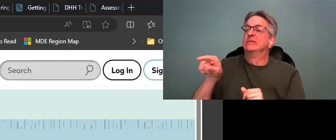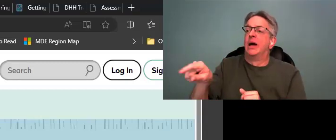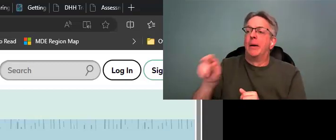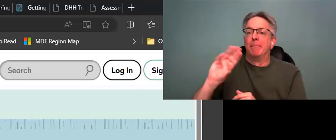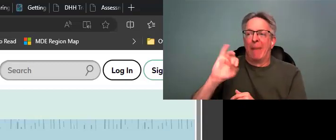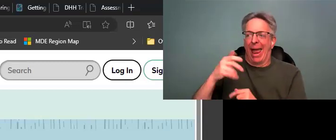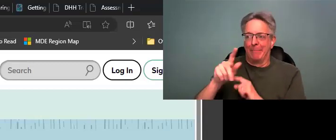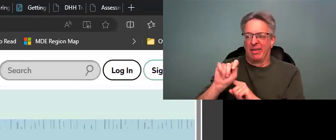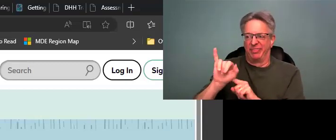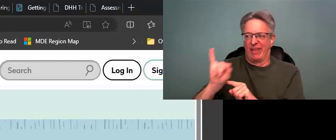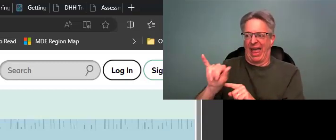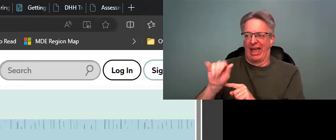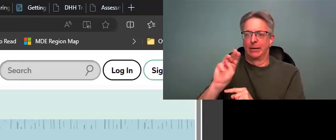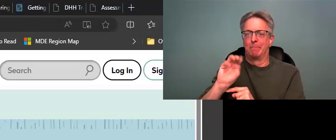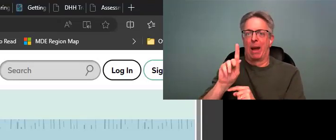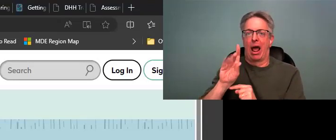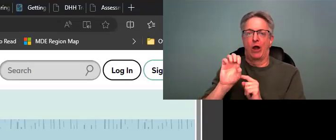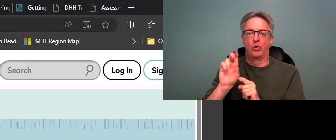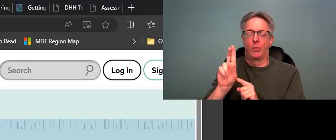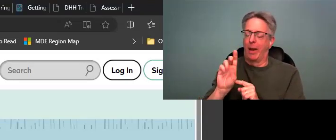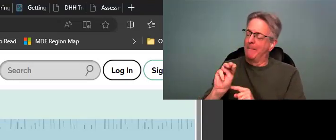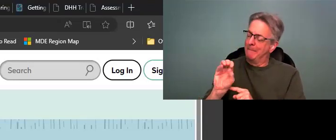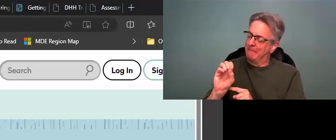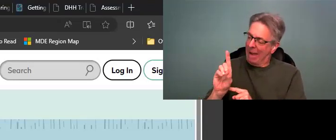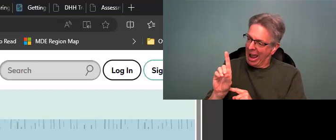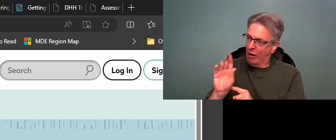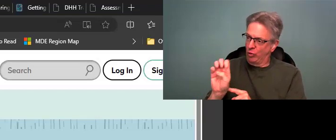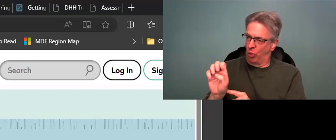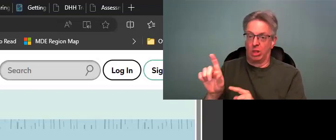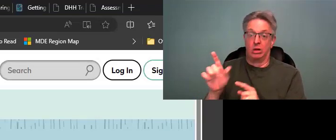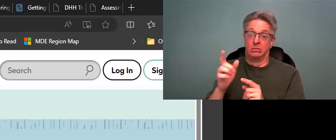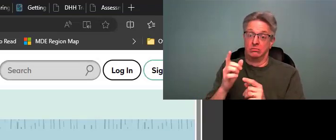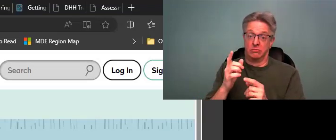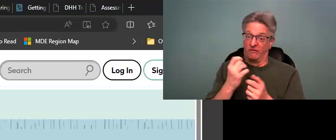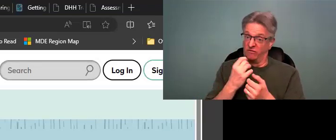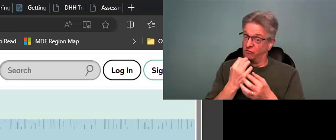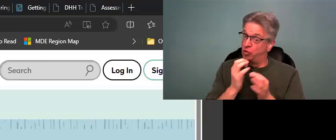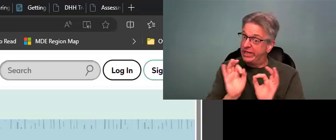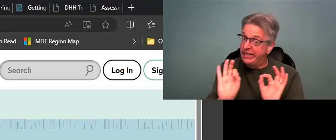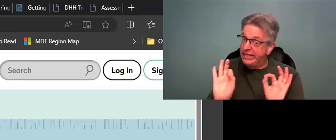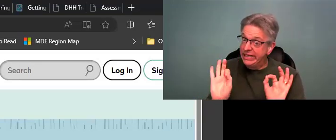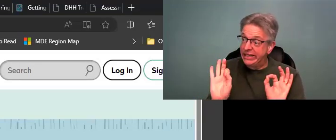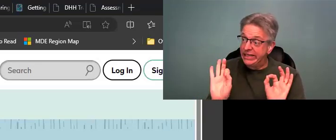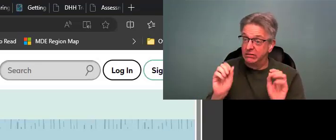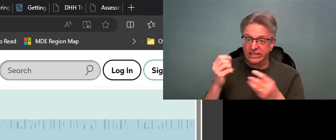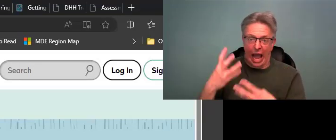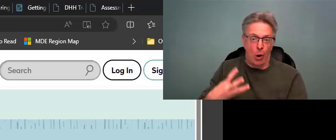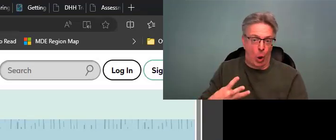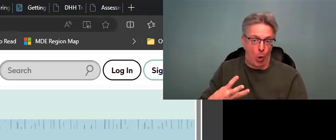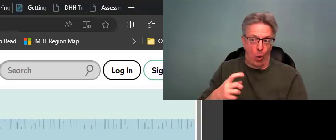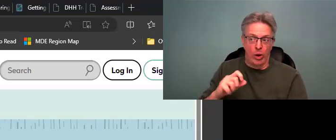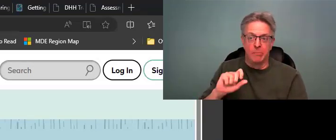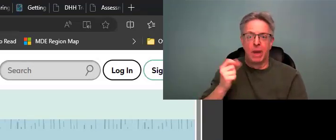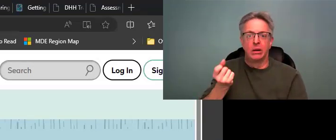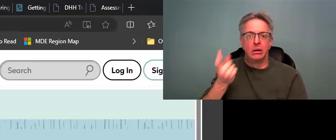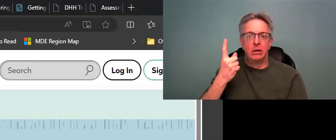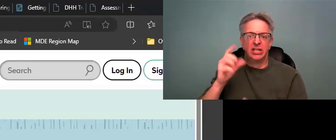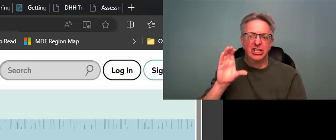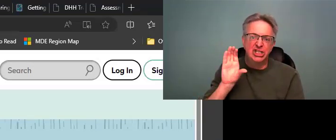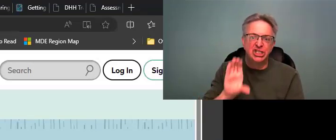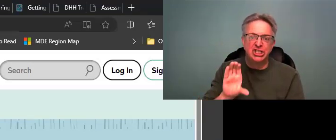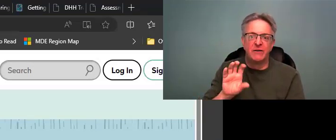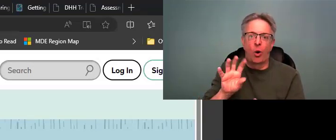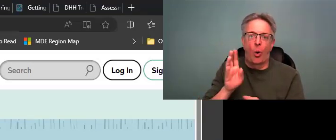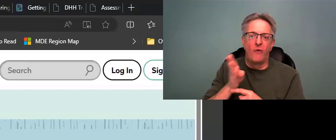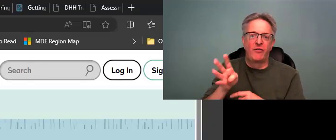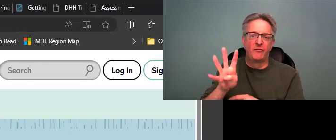Okay, great. I got a thumbs up. All right. So MapIt, that is a module that is free. You can